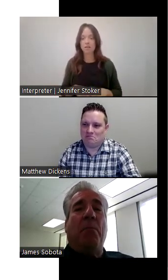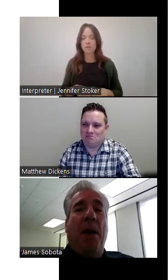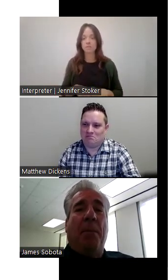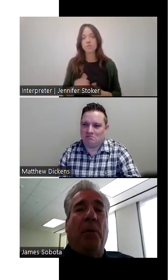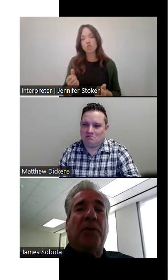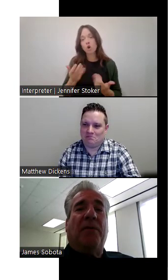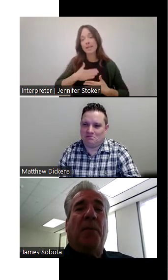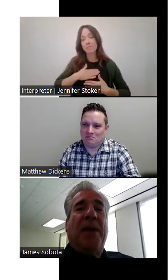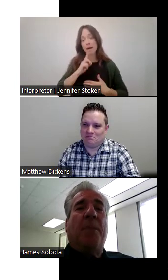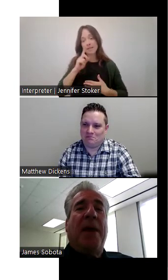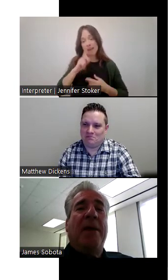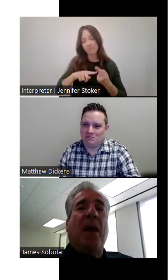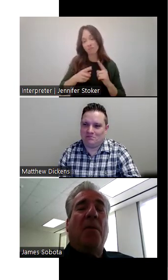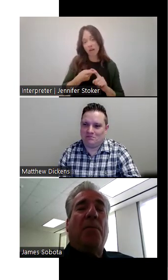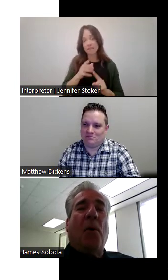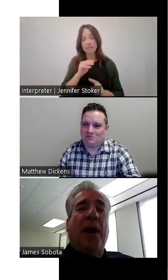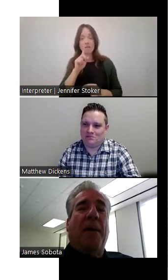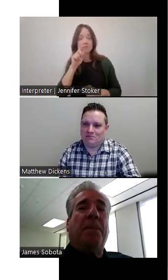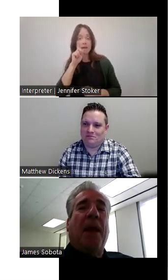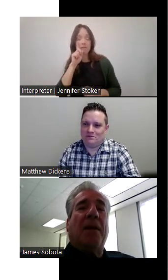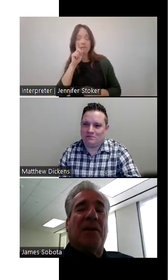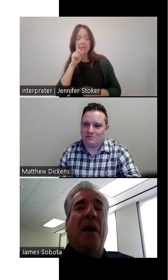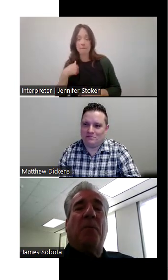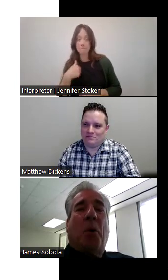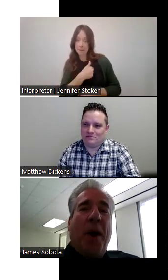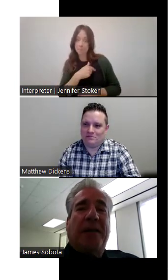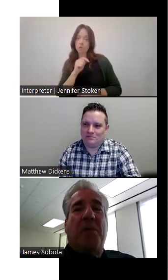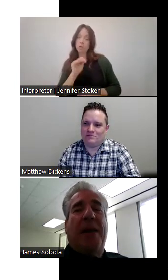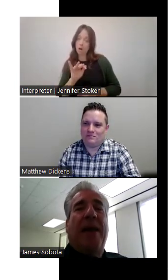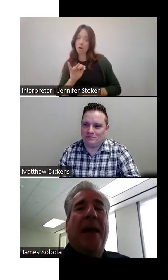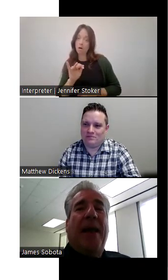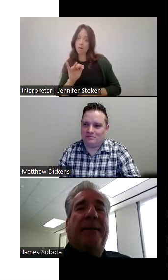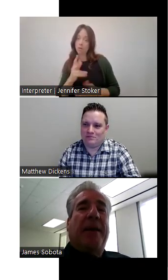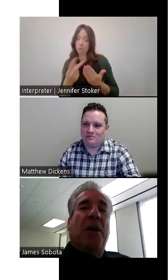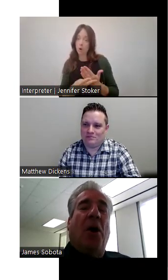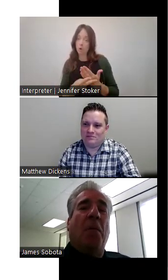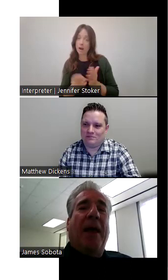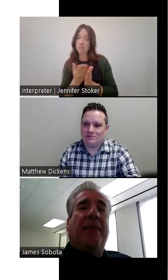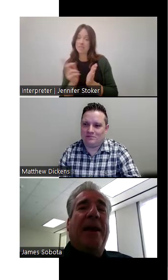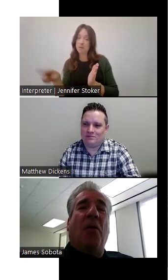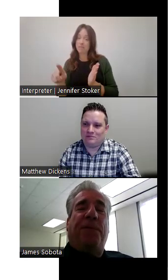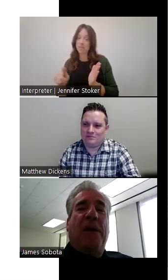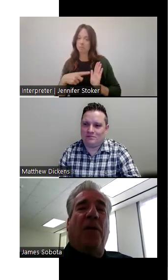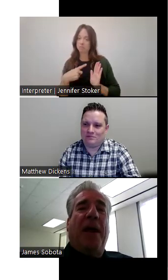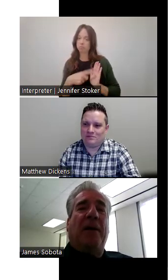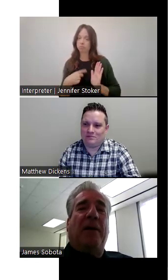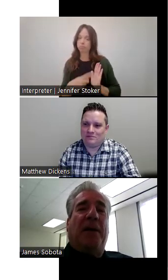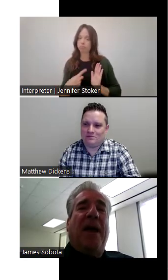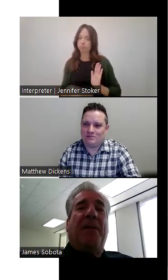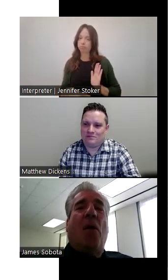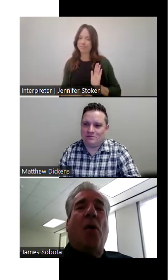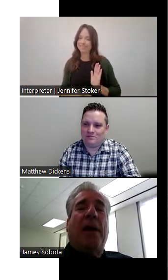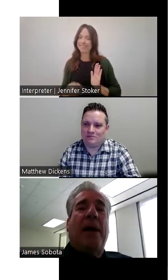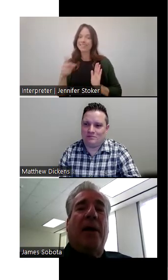the deaf members of the PIP program, some of them corrected me and said, you know, they don't feel that